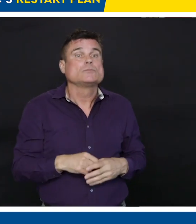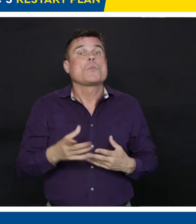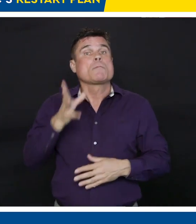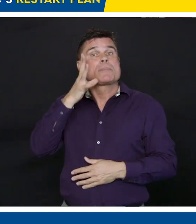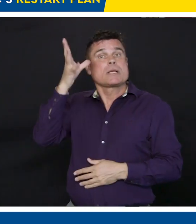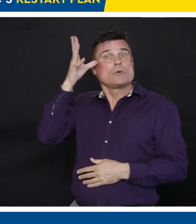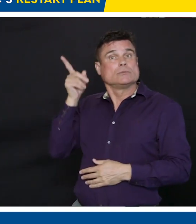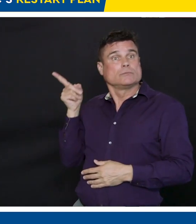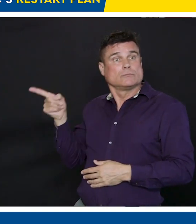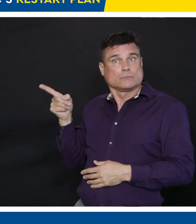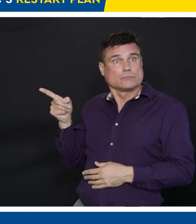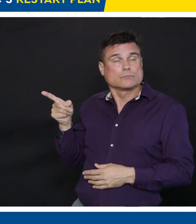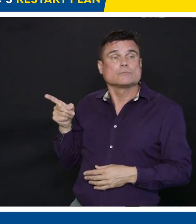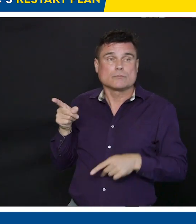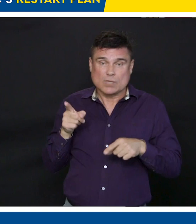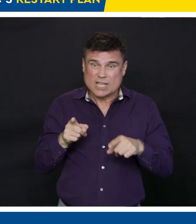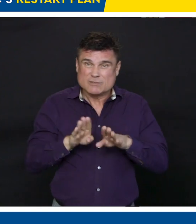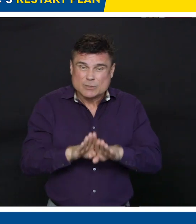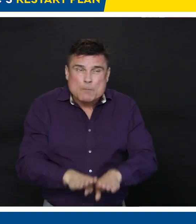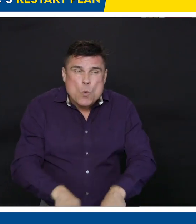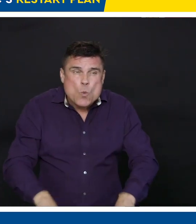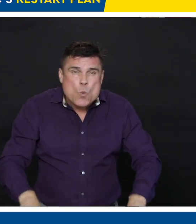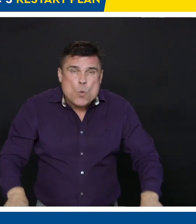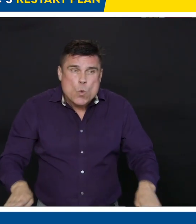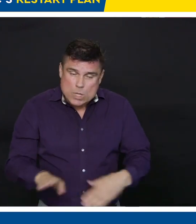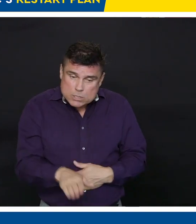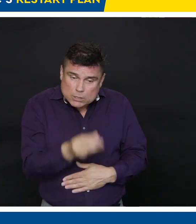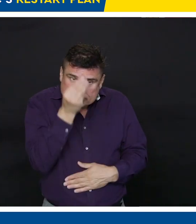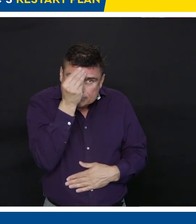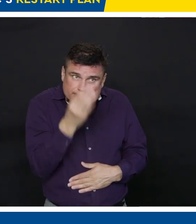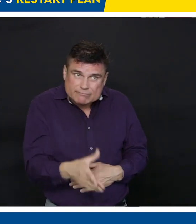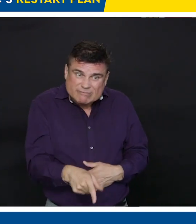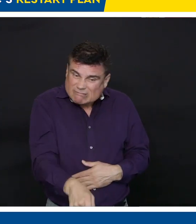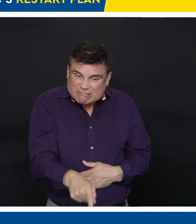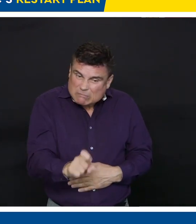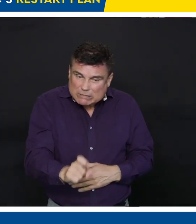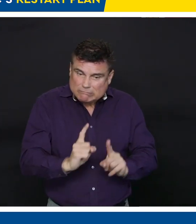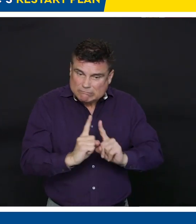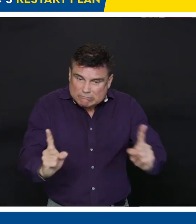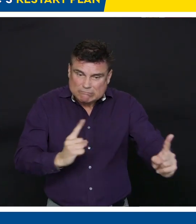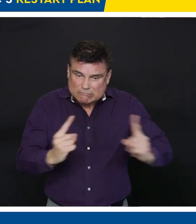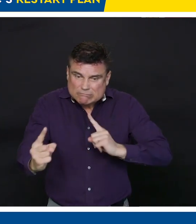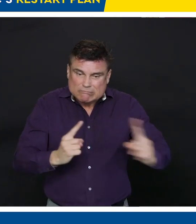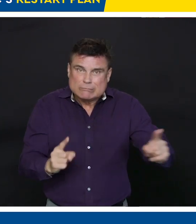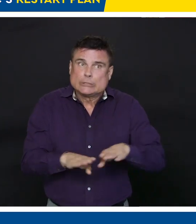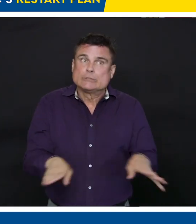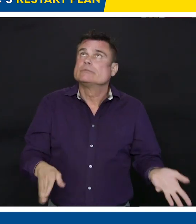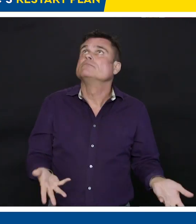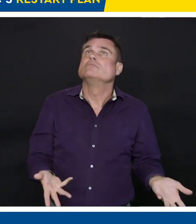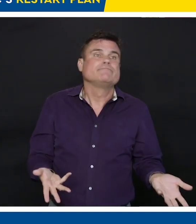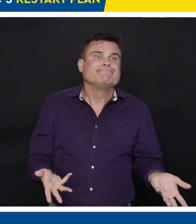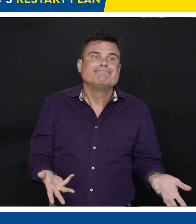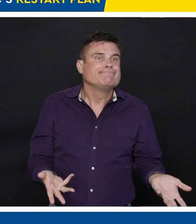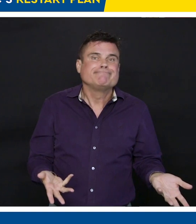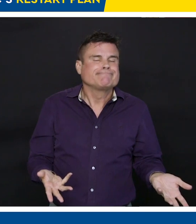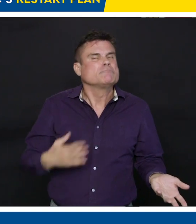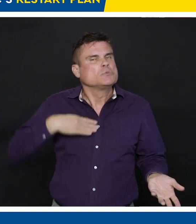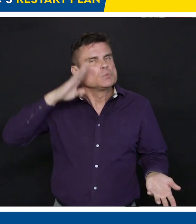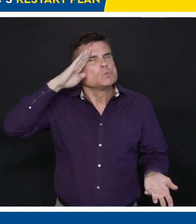ECEs and child care providers are committed to their vocation, committed to the children of British Columbia. And together we'll get through this.